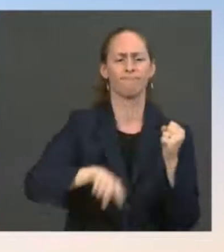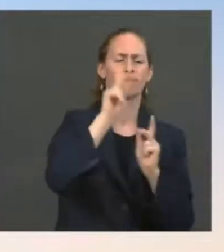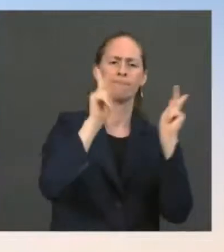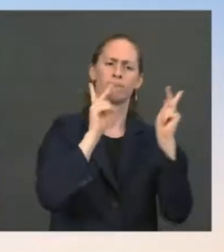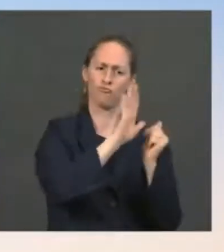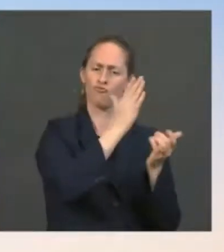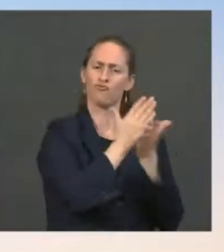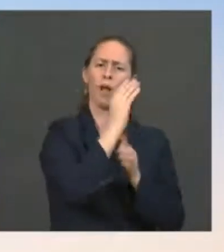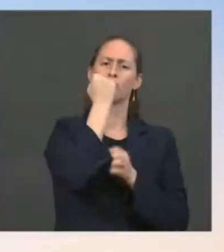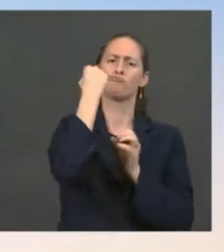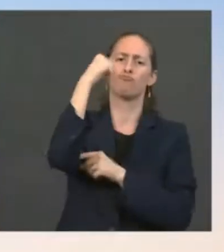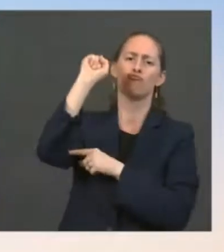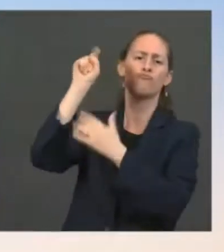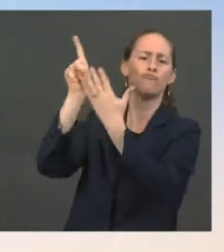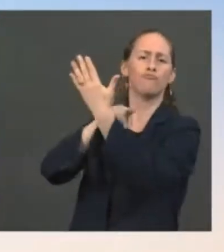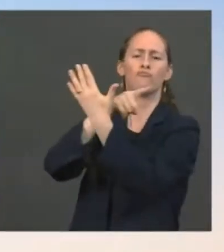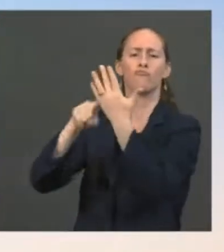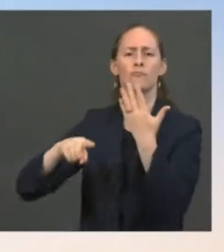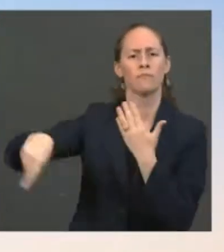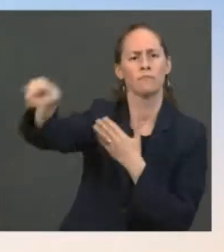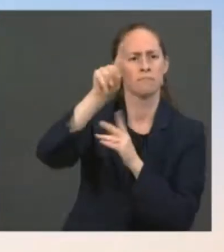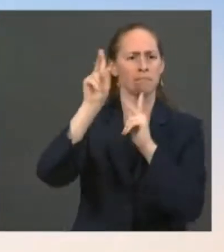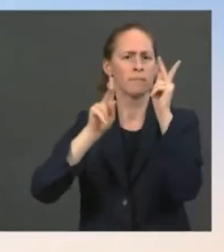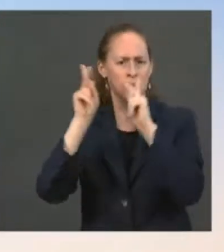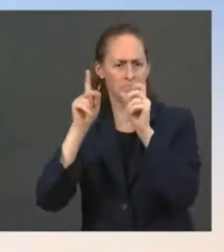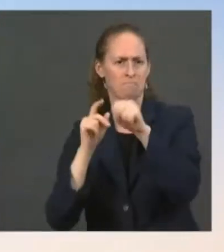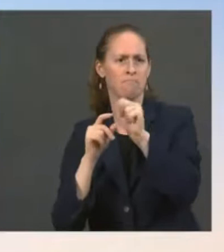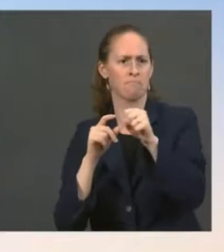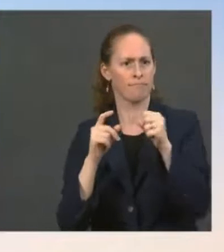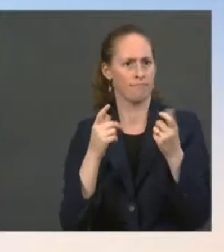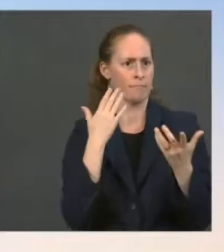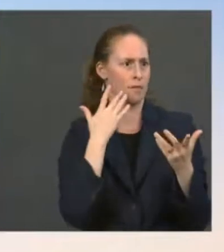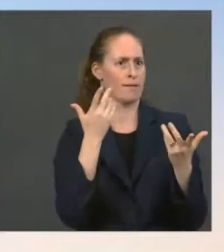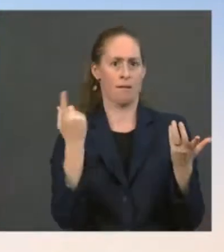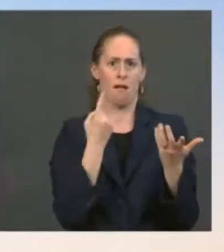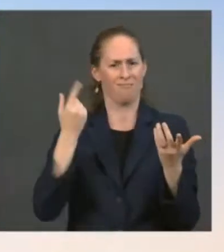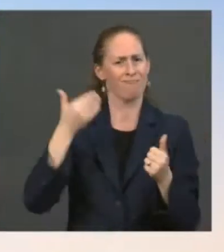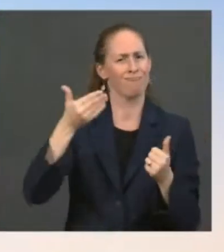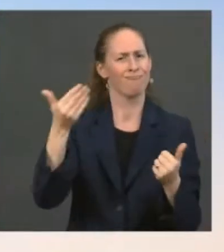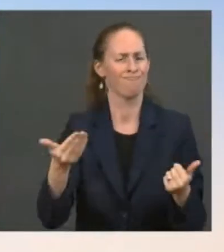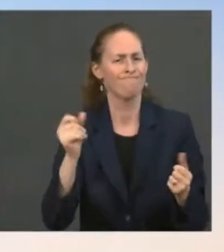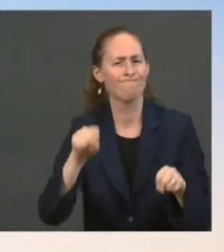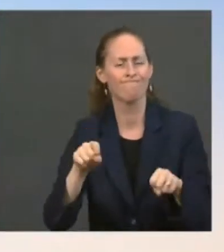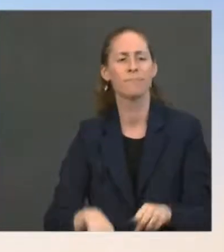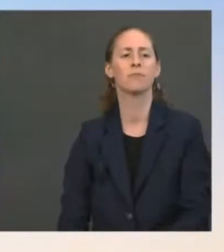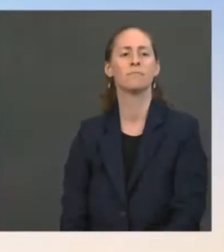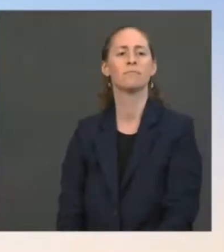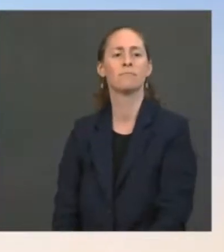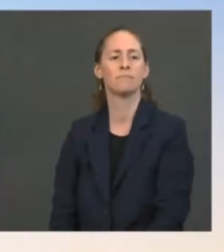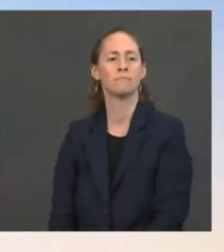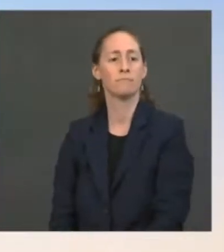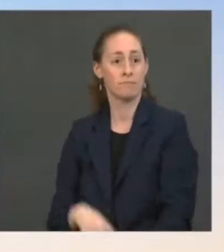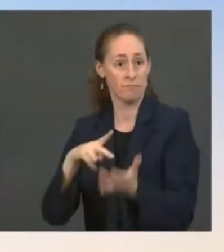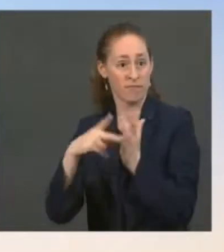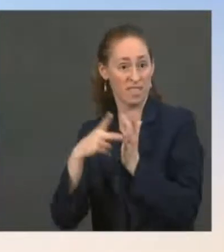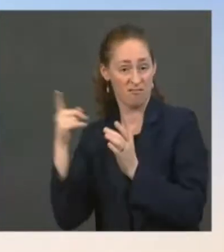object, to criticize, as they often do outside of the gates of the White House. So does the White House condemn these protesters who chased her into the restroom? I